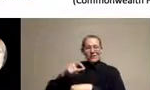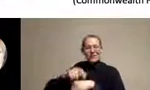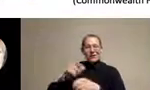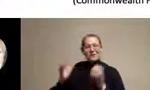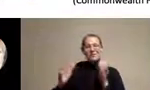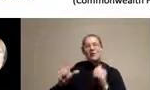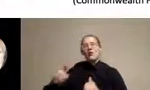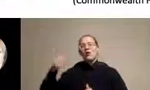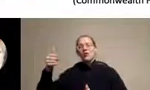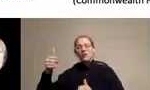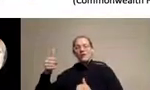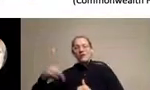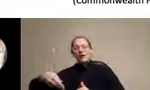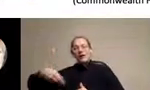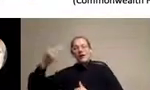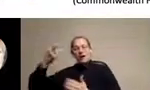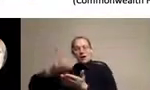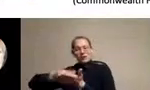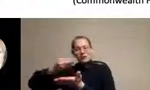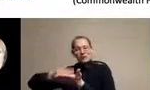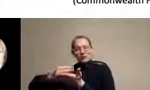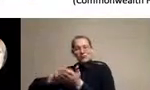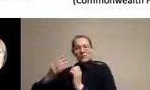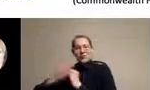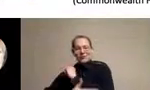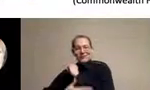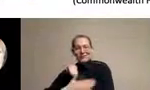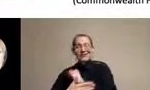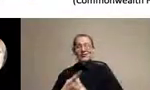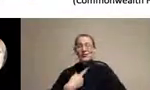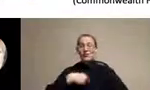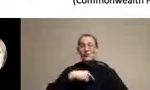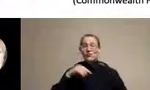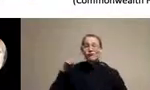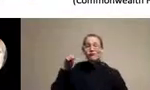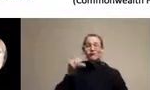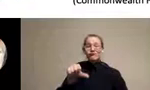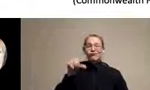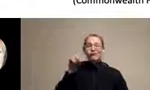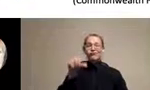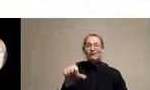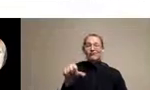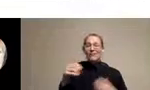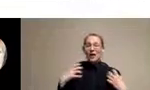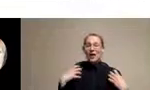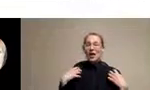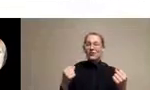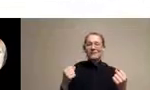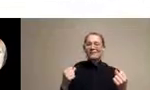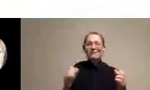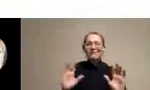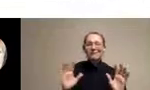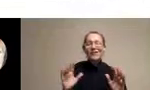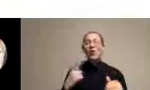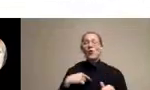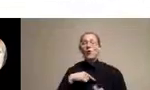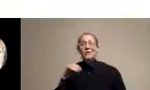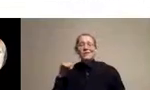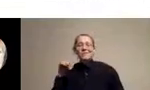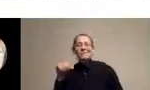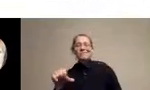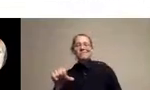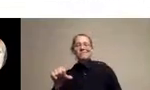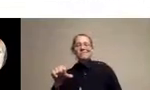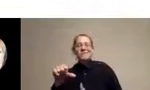But we don't invest in health. What we really invest in is in health care, in medical care. When you look at this,